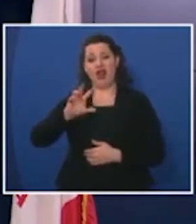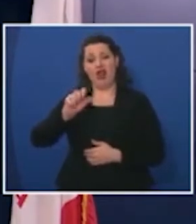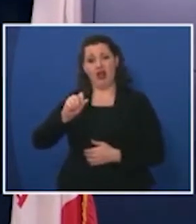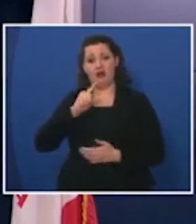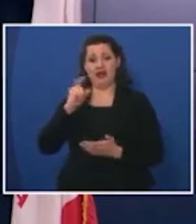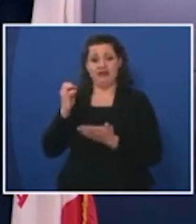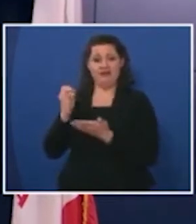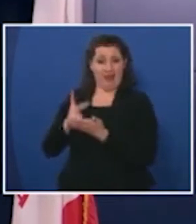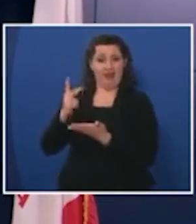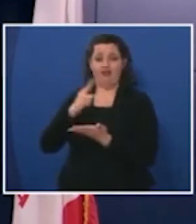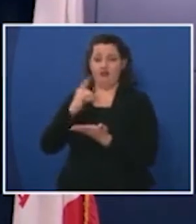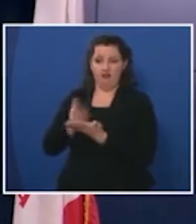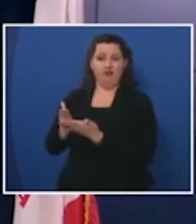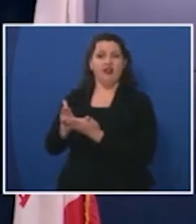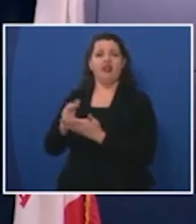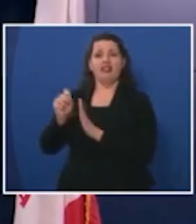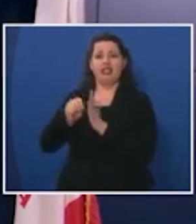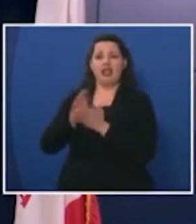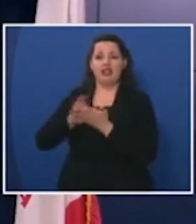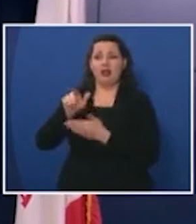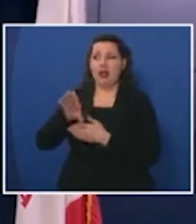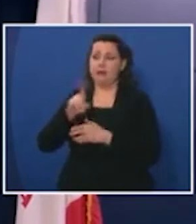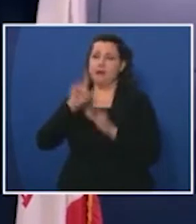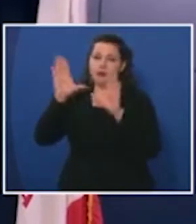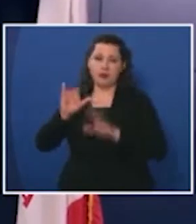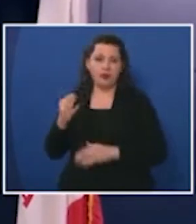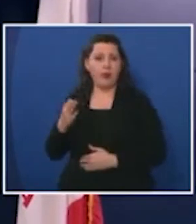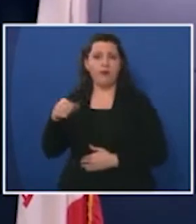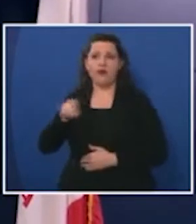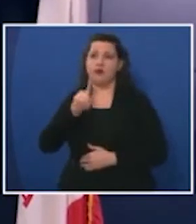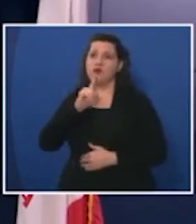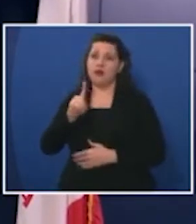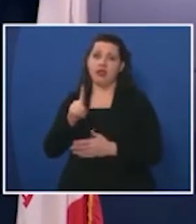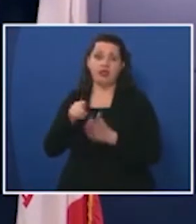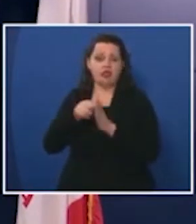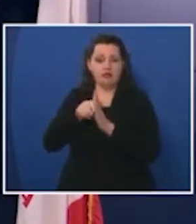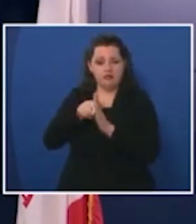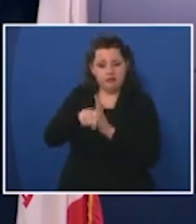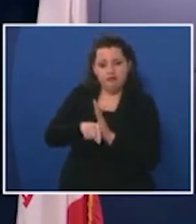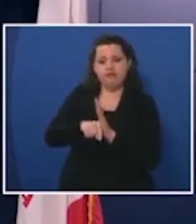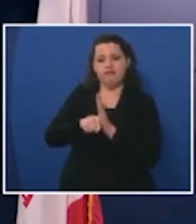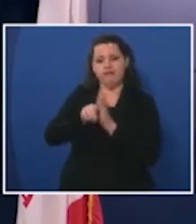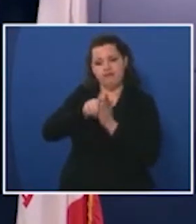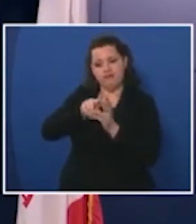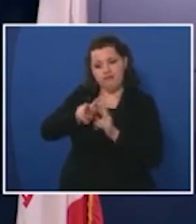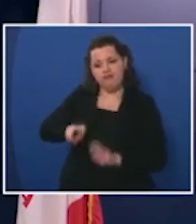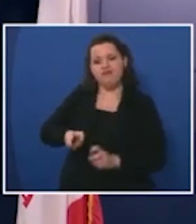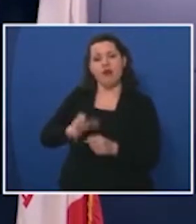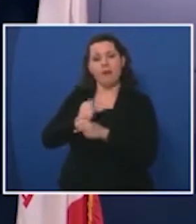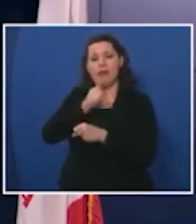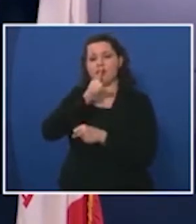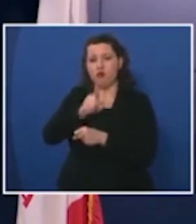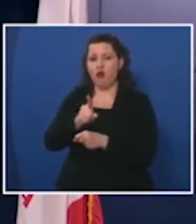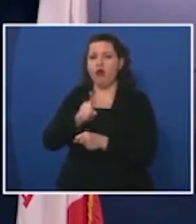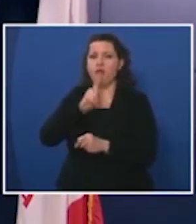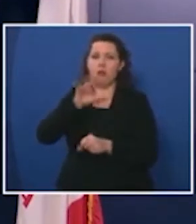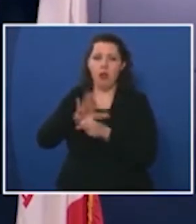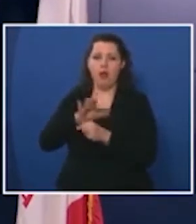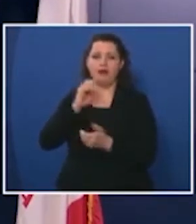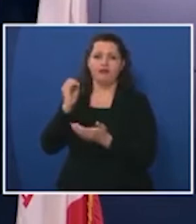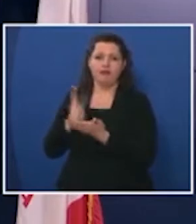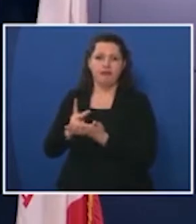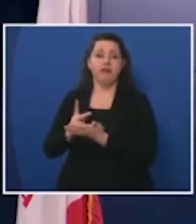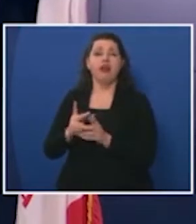the state hygienic lab is doing a great job they are being very thorough so that we can assure iowans that it is valid